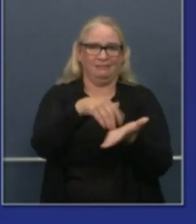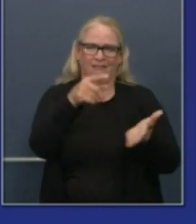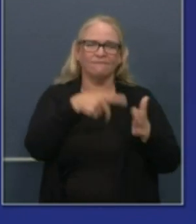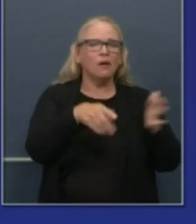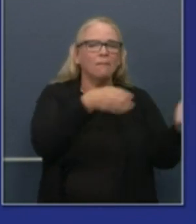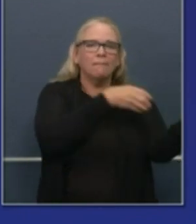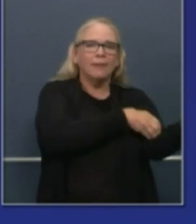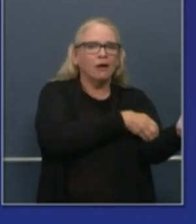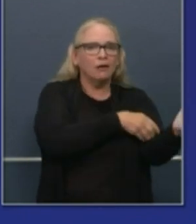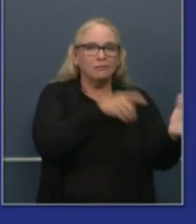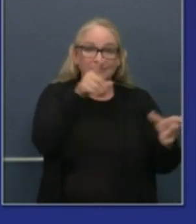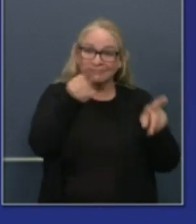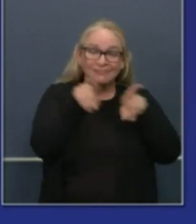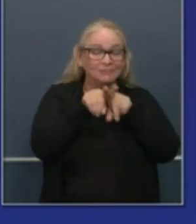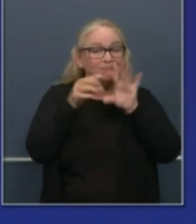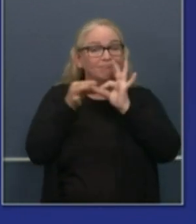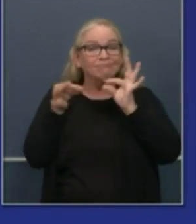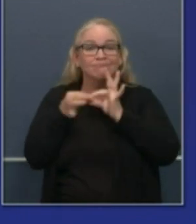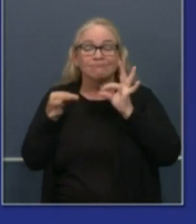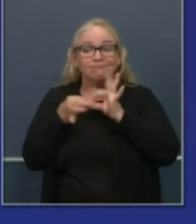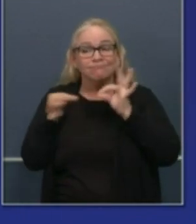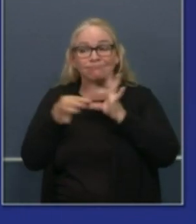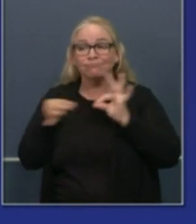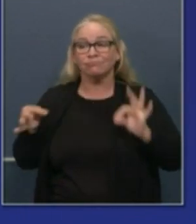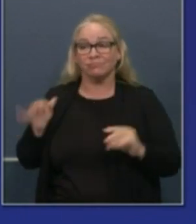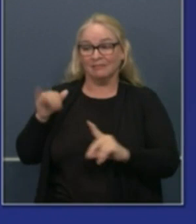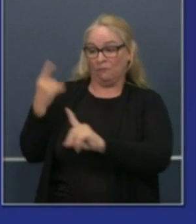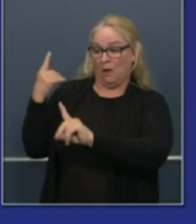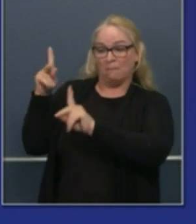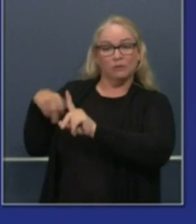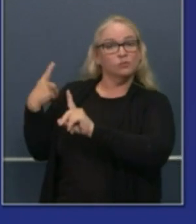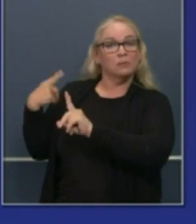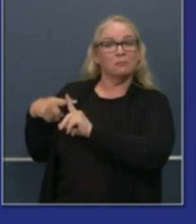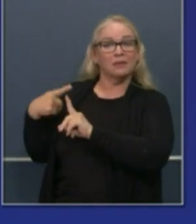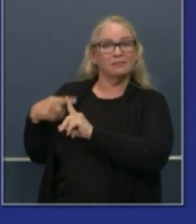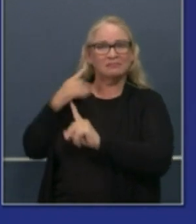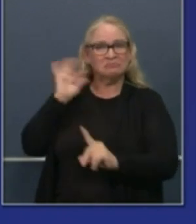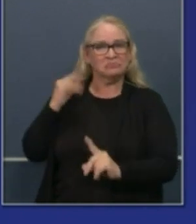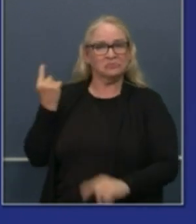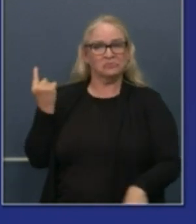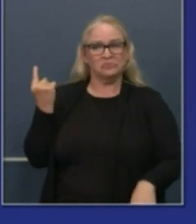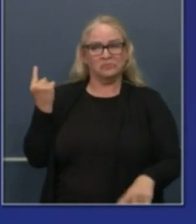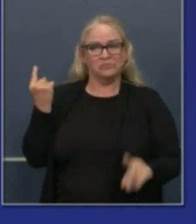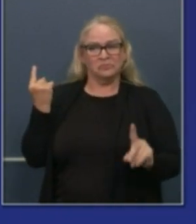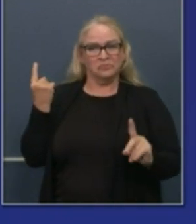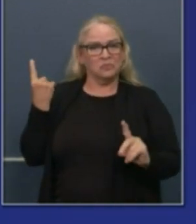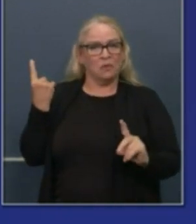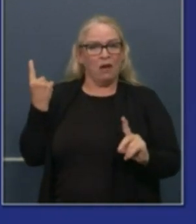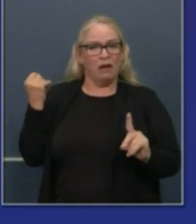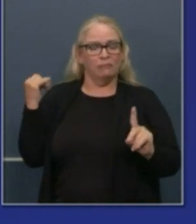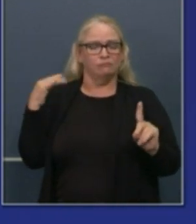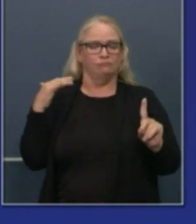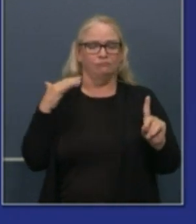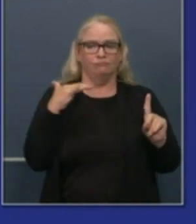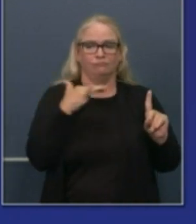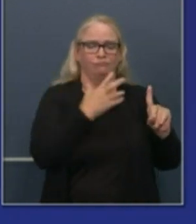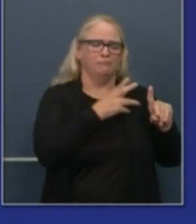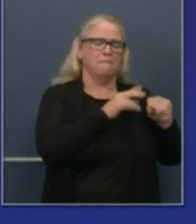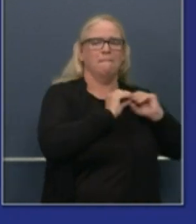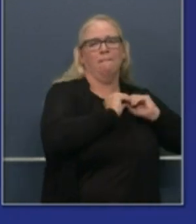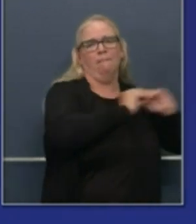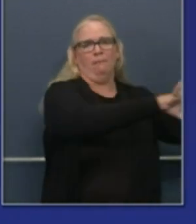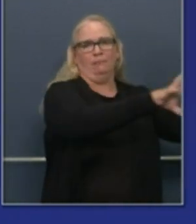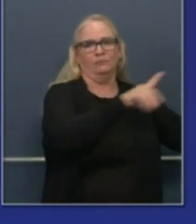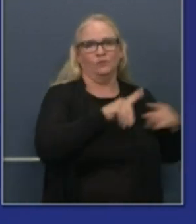individual that is positive that comes into contact over a five-day period with just two people, two and a half people. Within 30